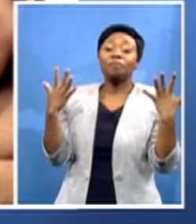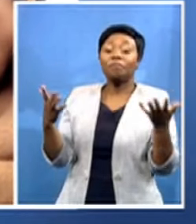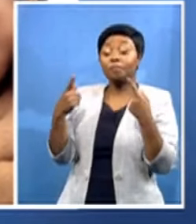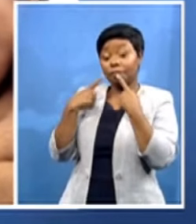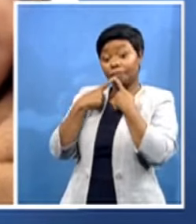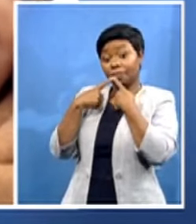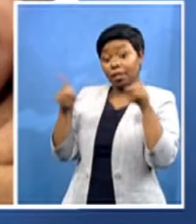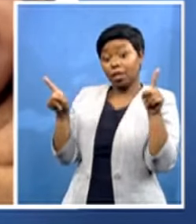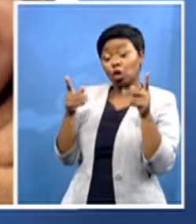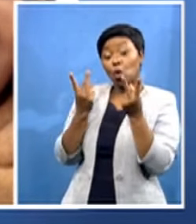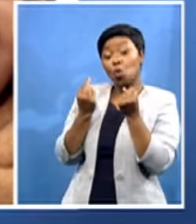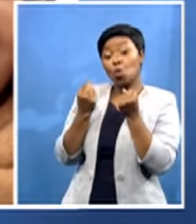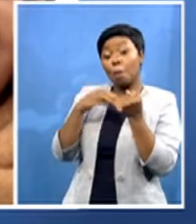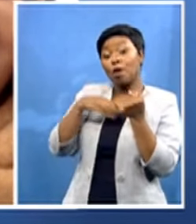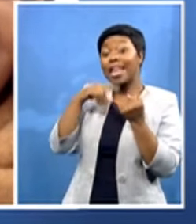president